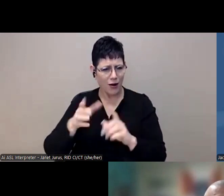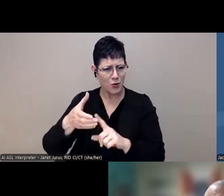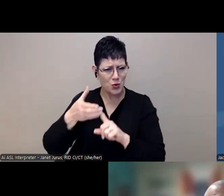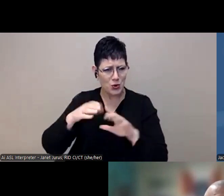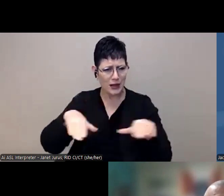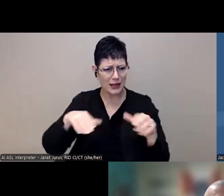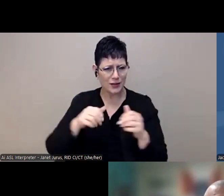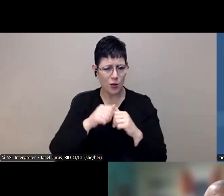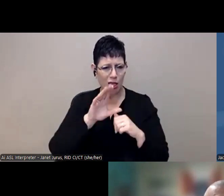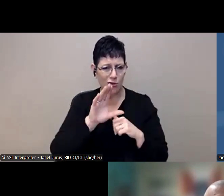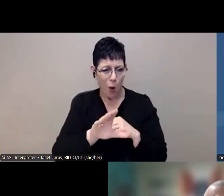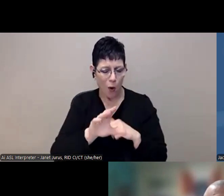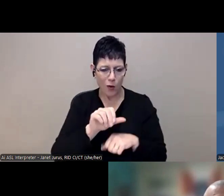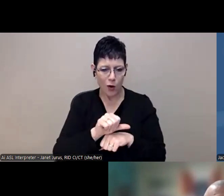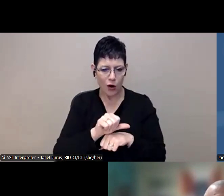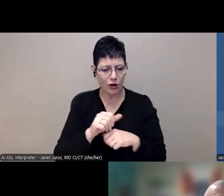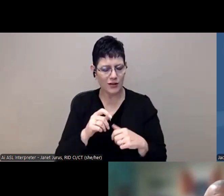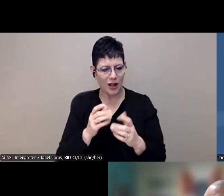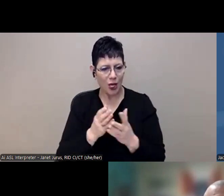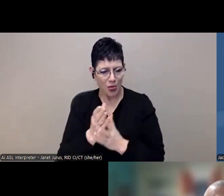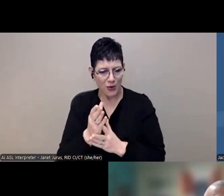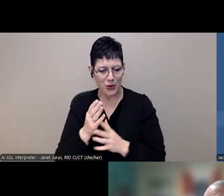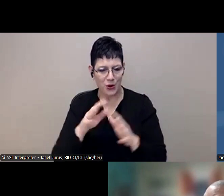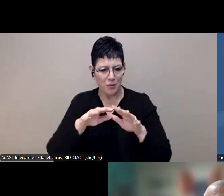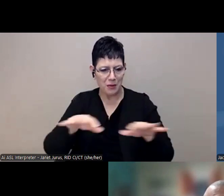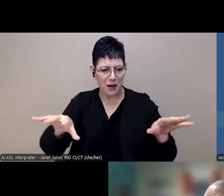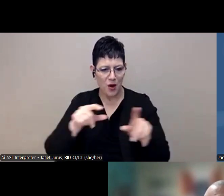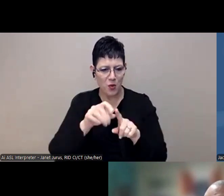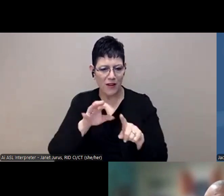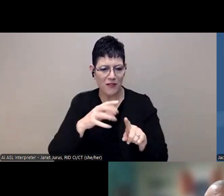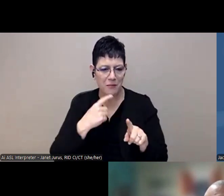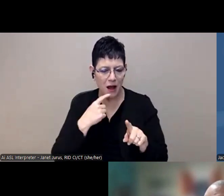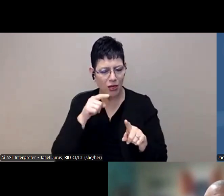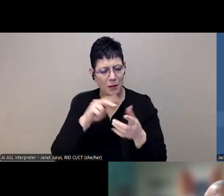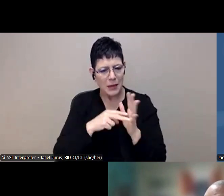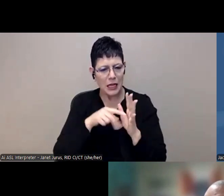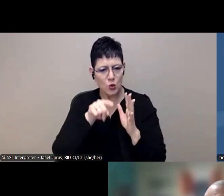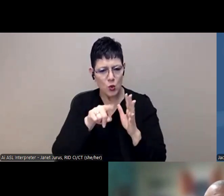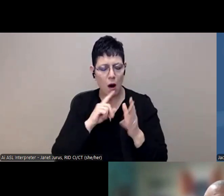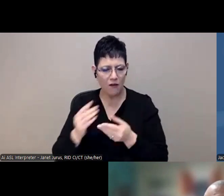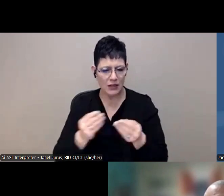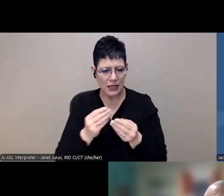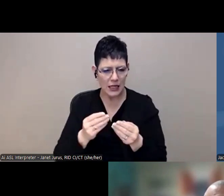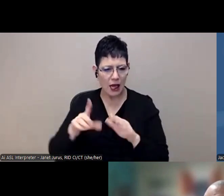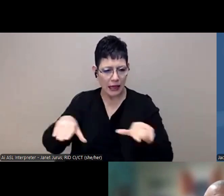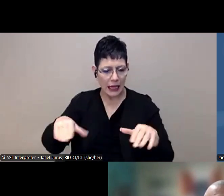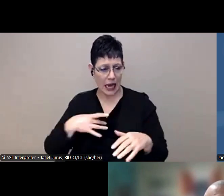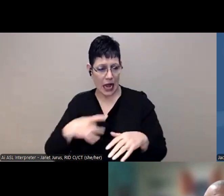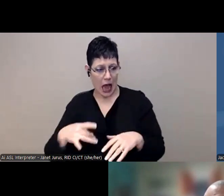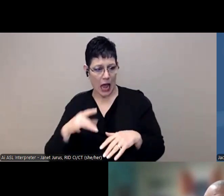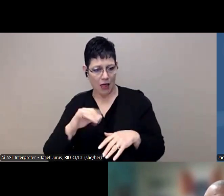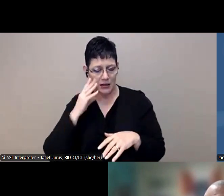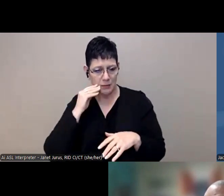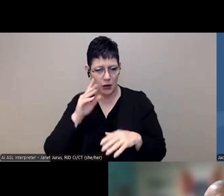really special. Um, and speaks to the programming and your facilitation. I think so much of this, like Lauren kind of